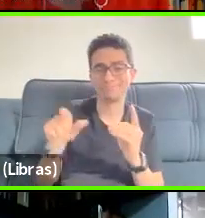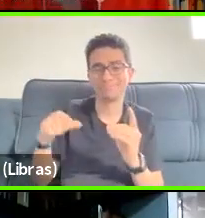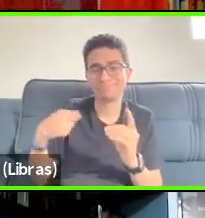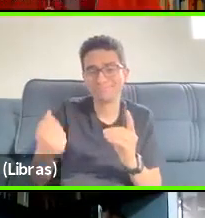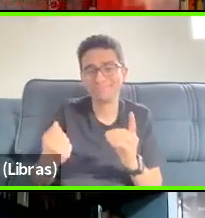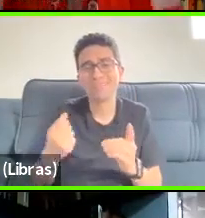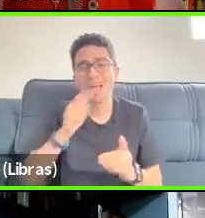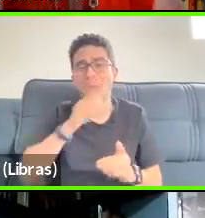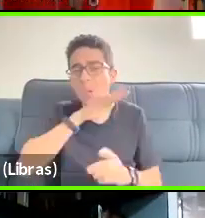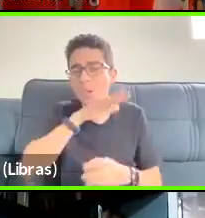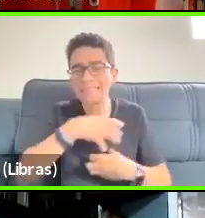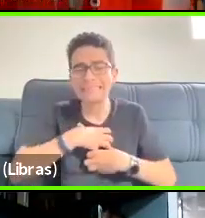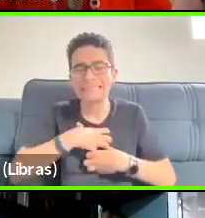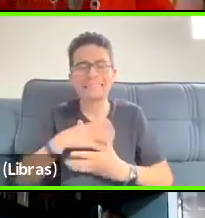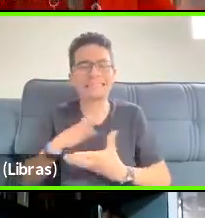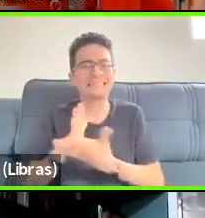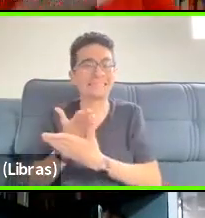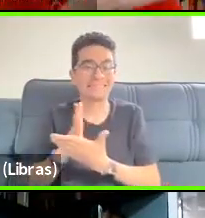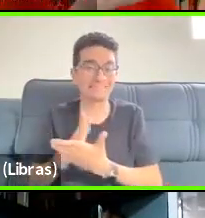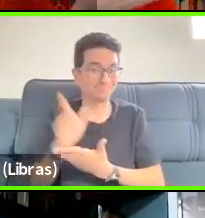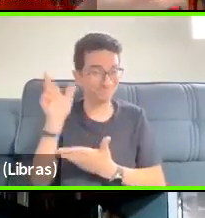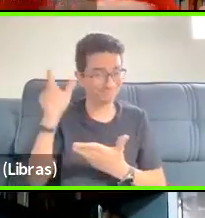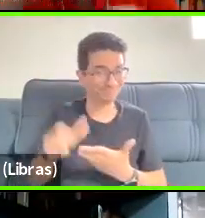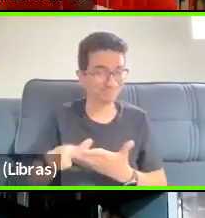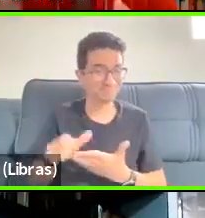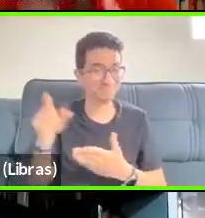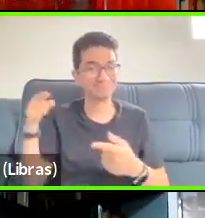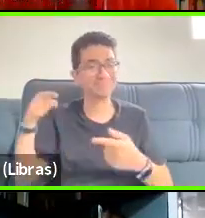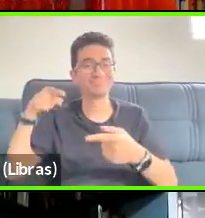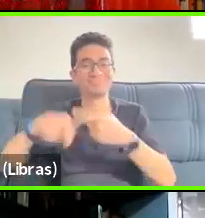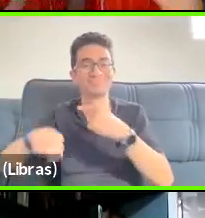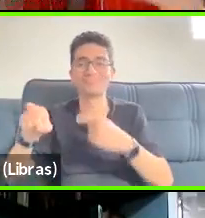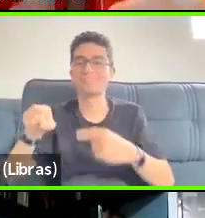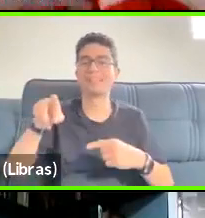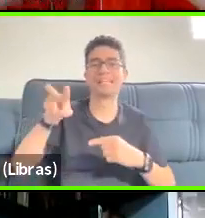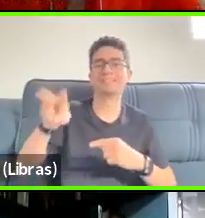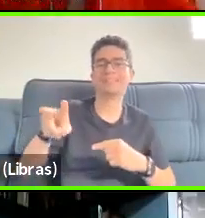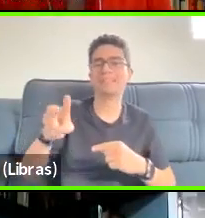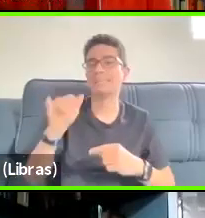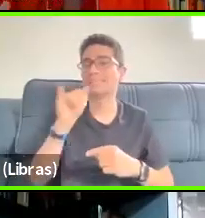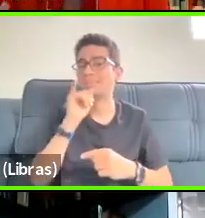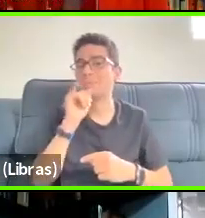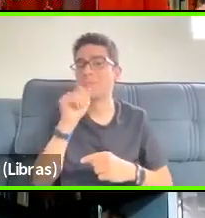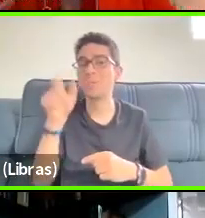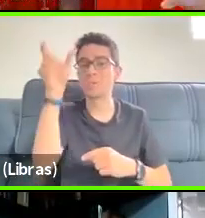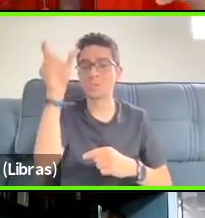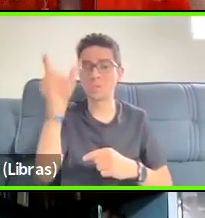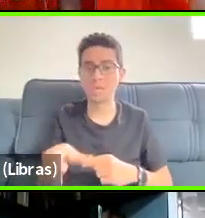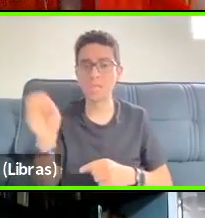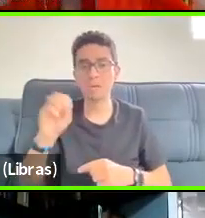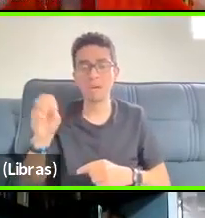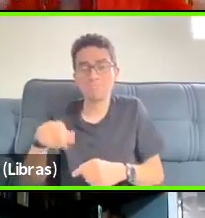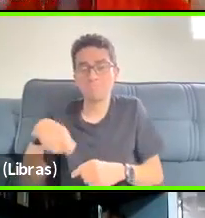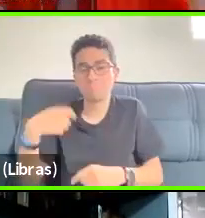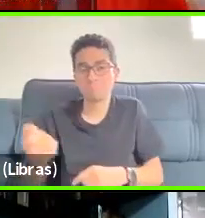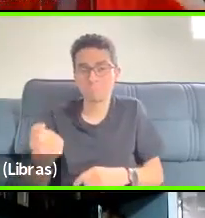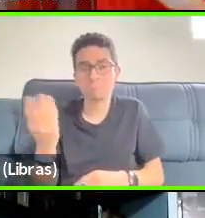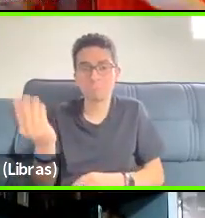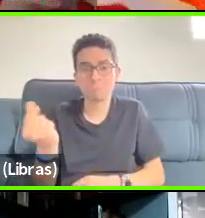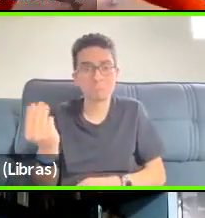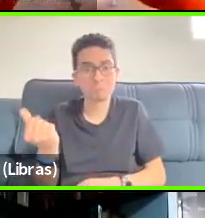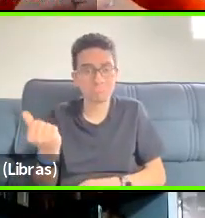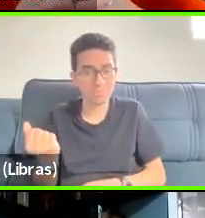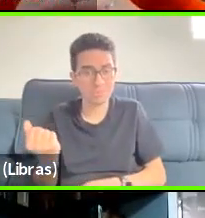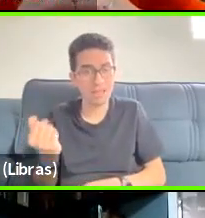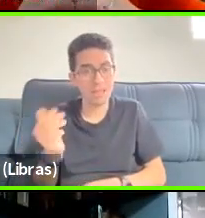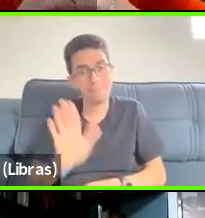thing to see the patient as a, and not as a subject, but, but, uh, the triangle itself. I like to think about it.